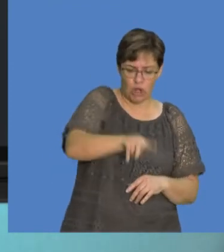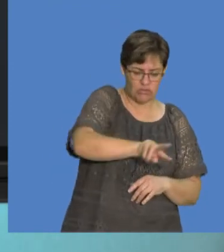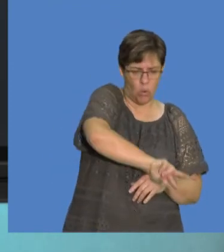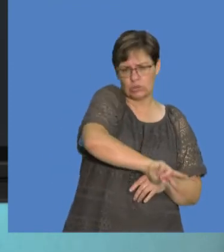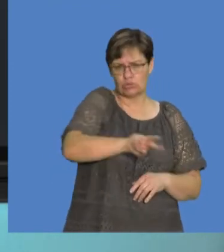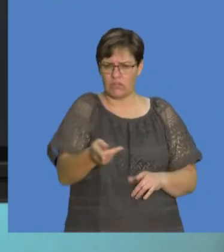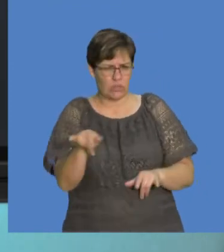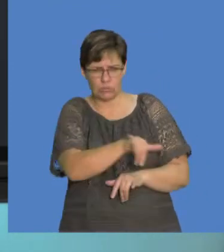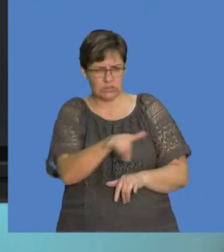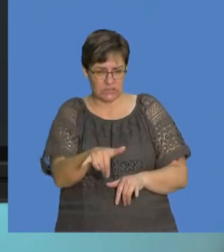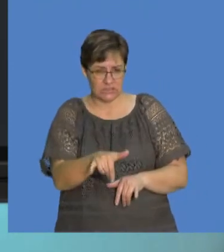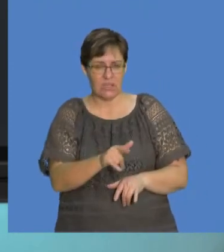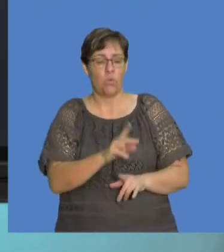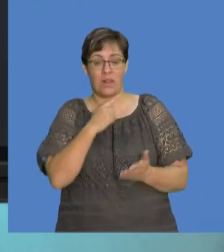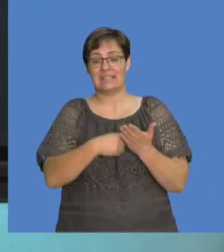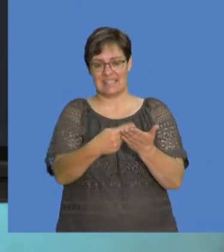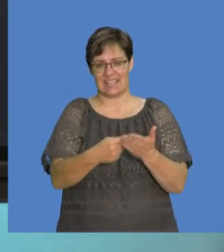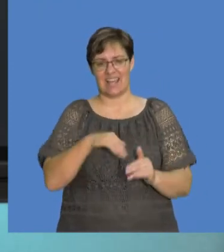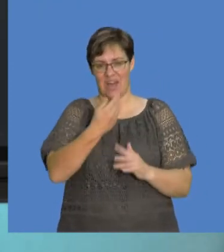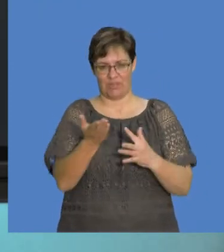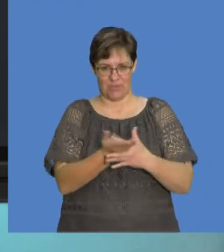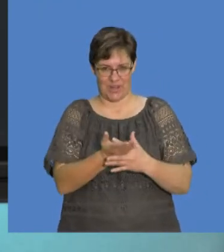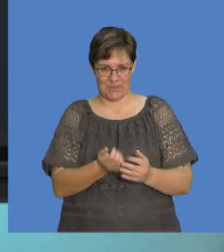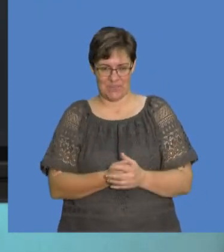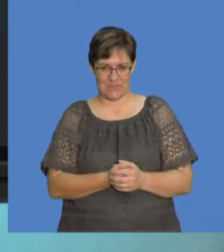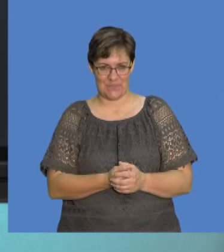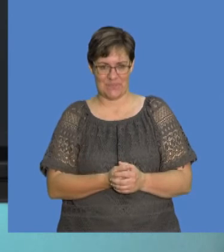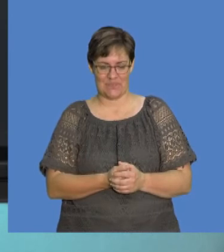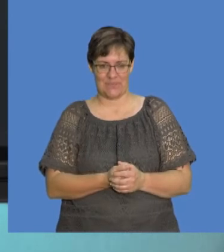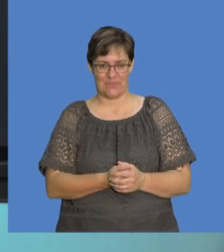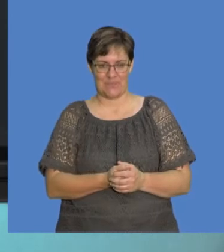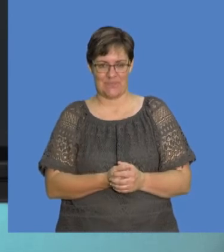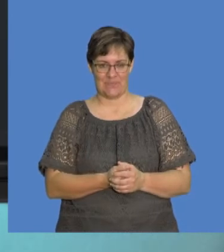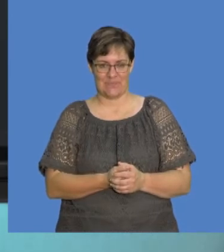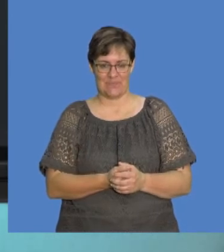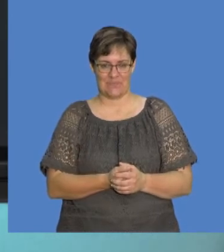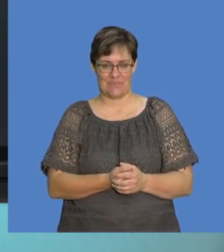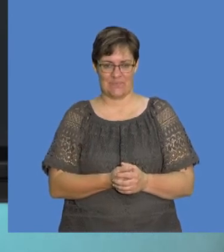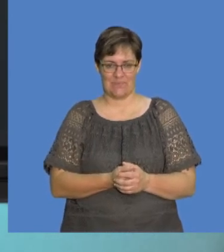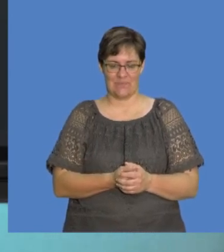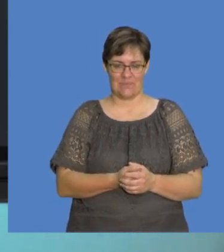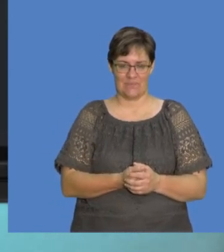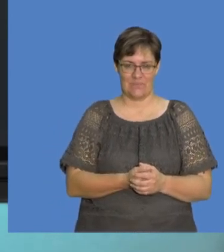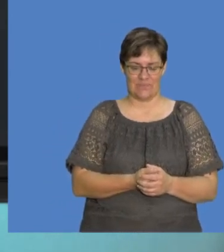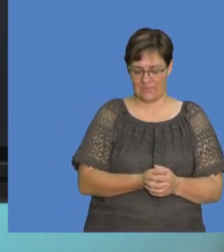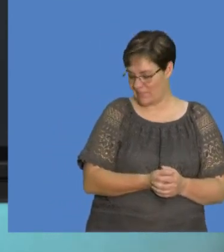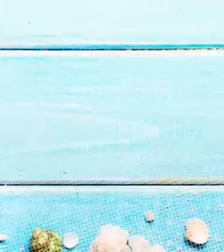effectively transferred between the two. So we shall take that discussion further after the short break. Let's take a breather for now.